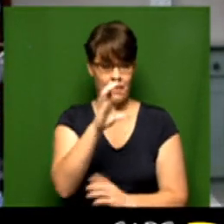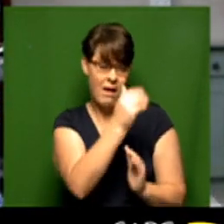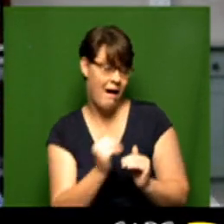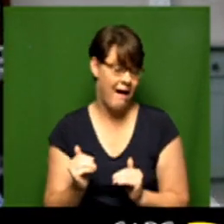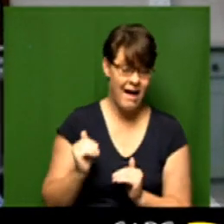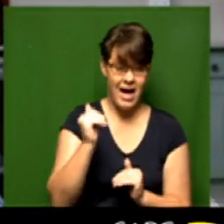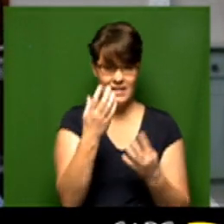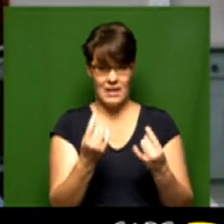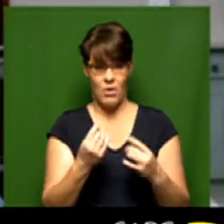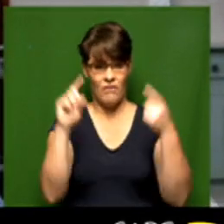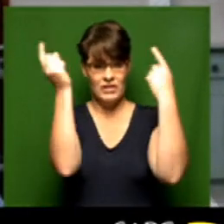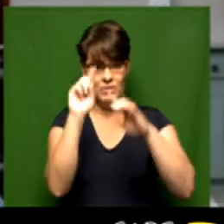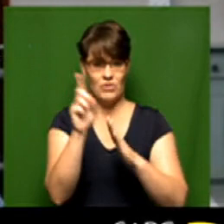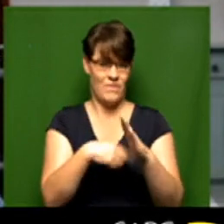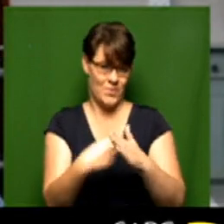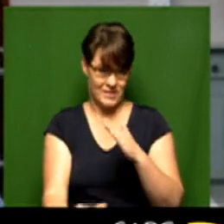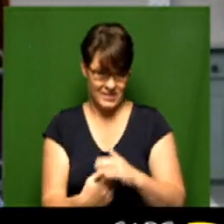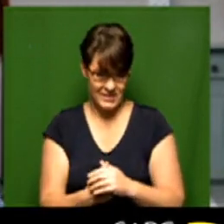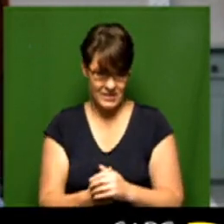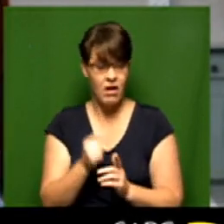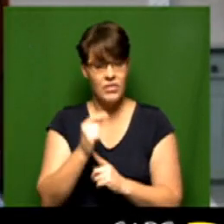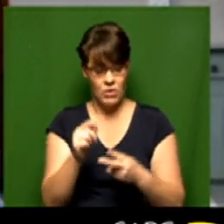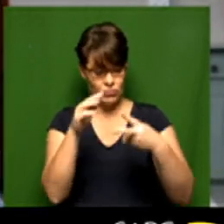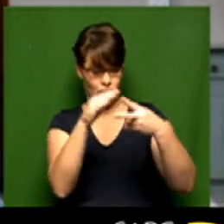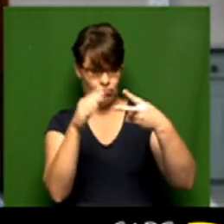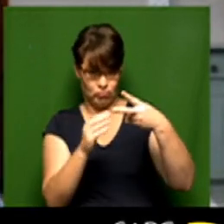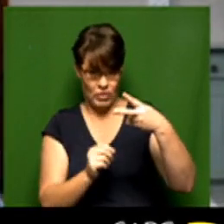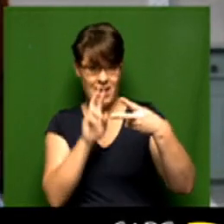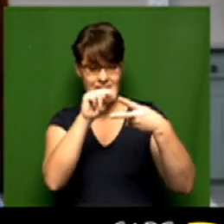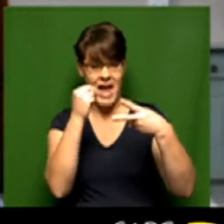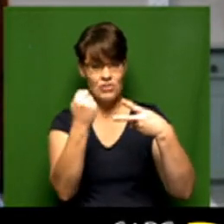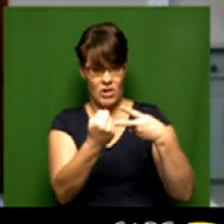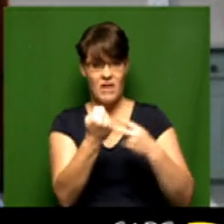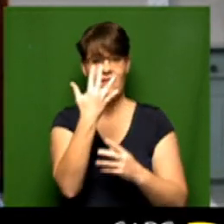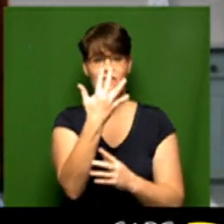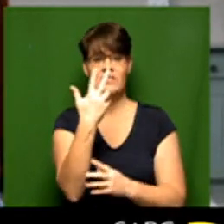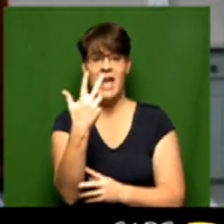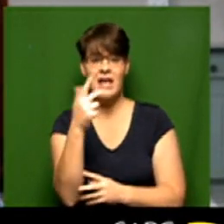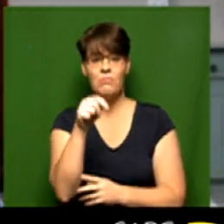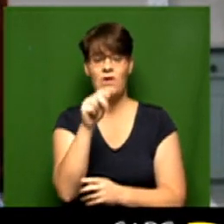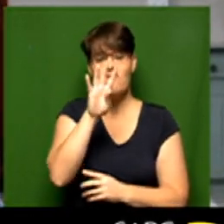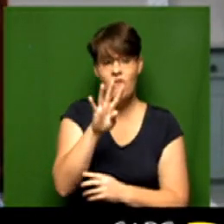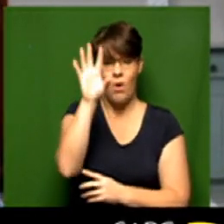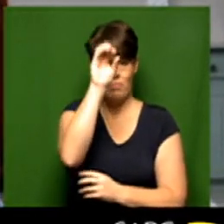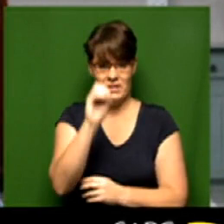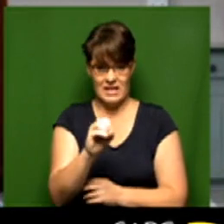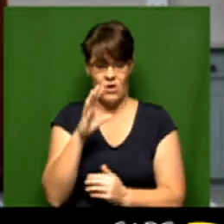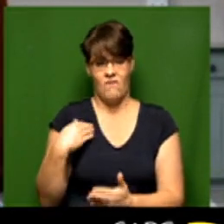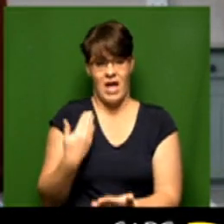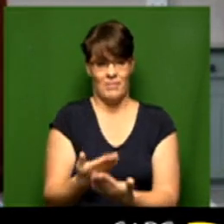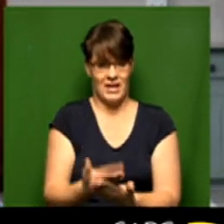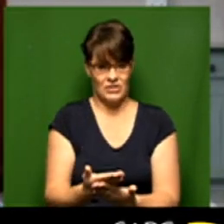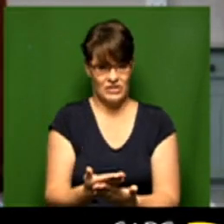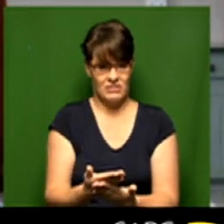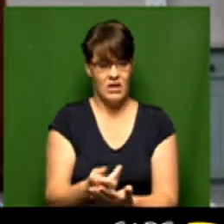highest number of special votes and those two categories nationally have a 58.4 percent of the applications